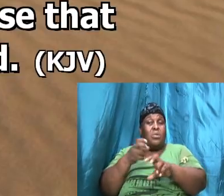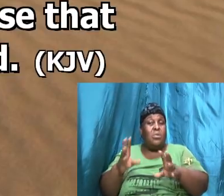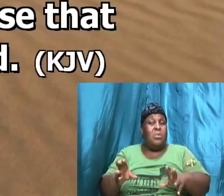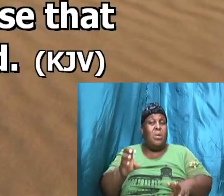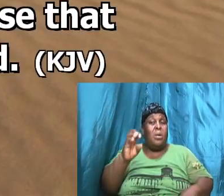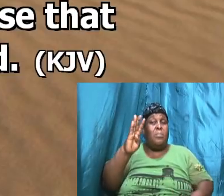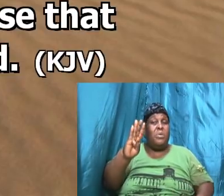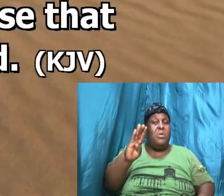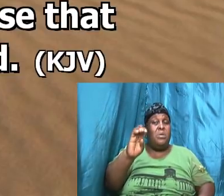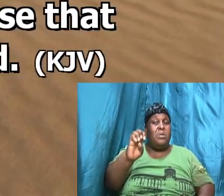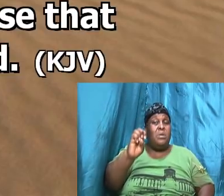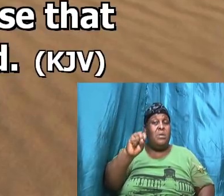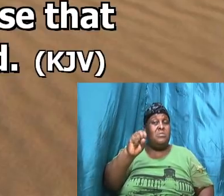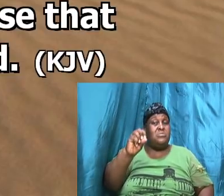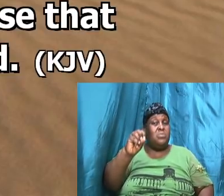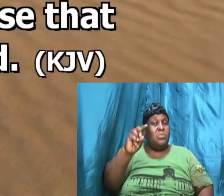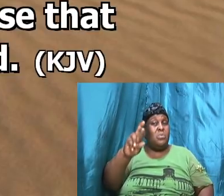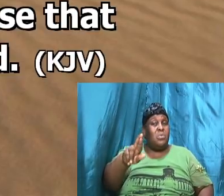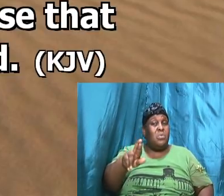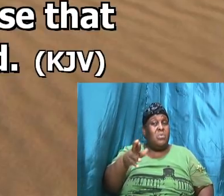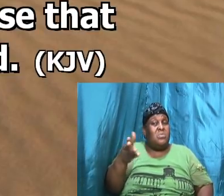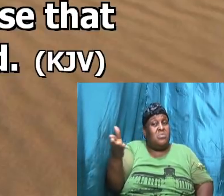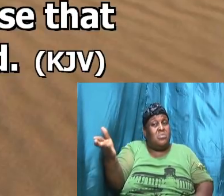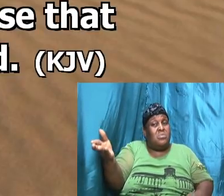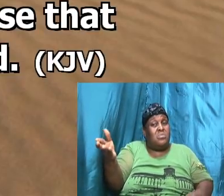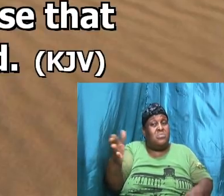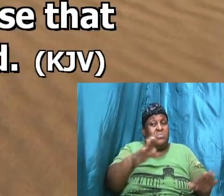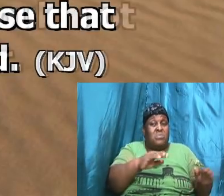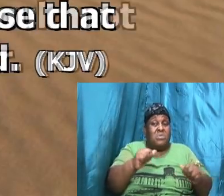where those that were left behind stayed